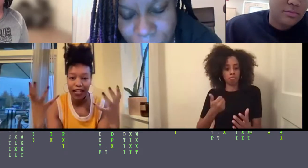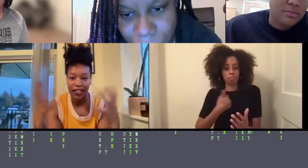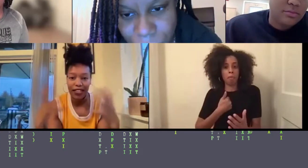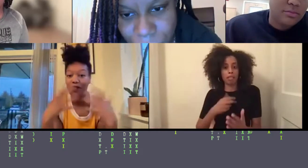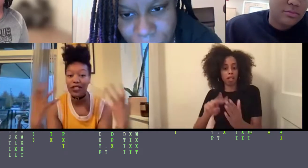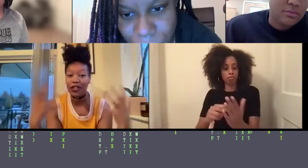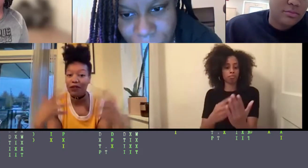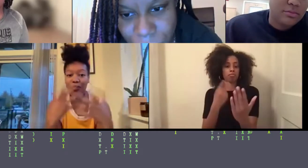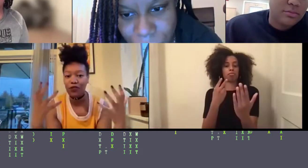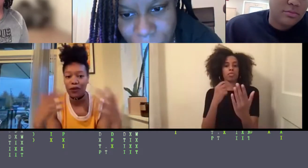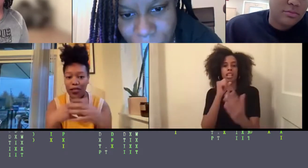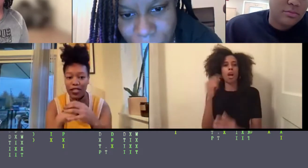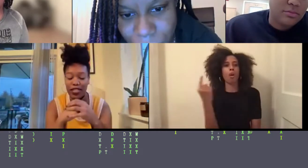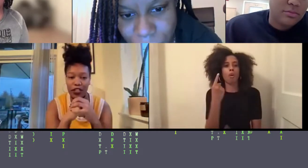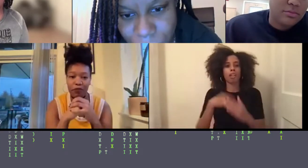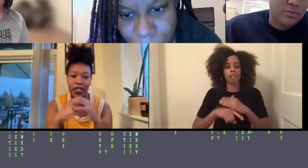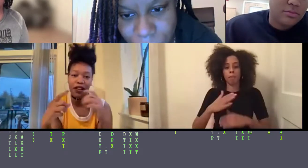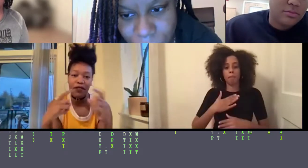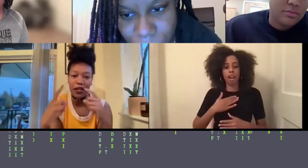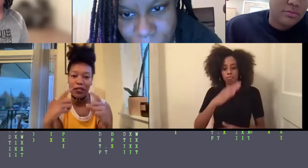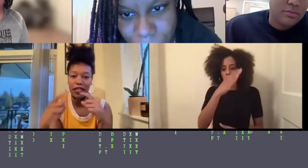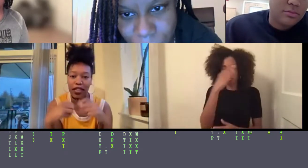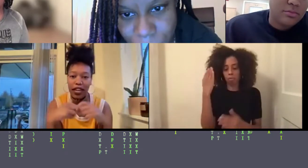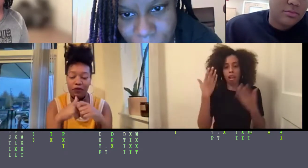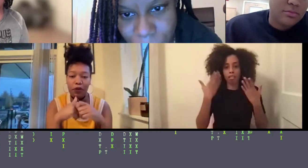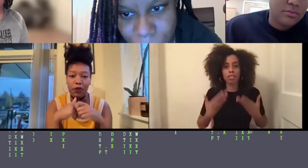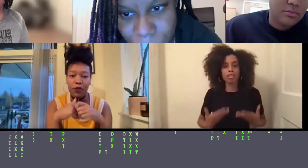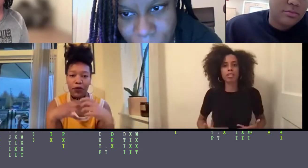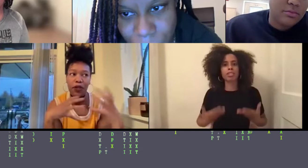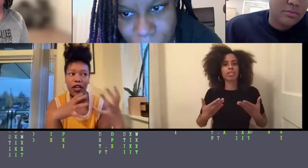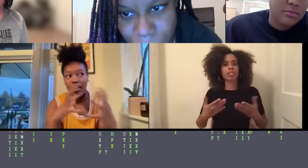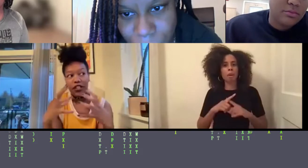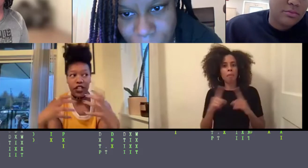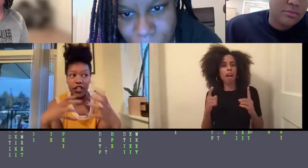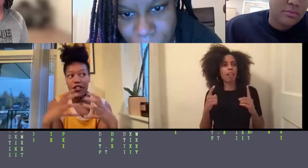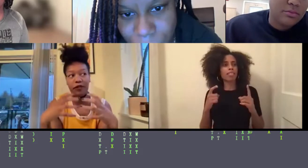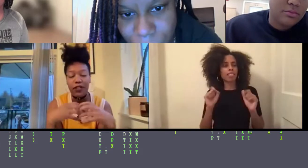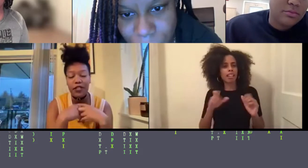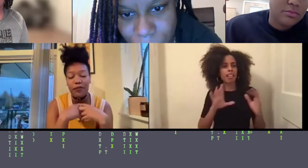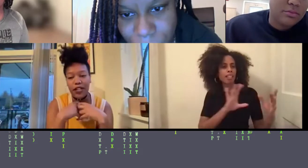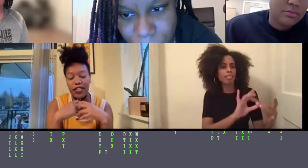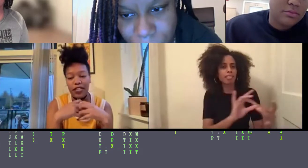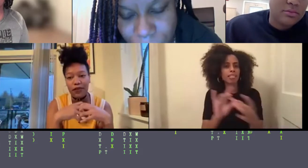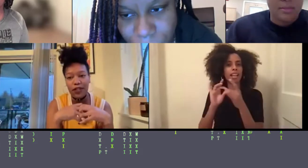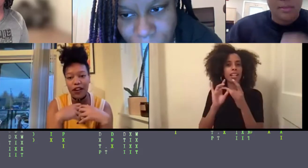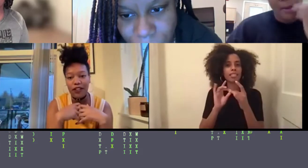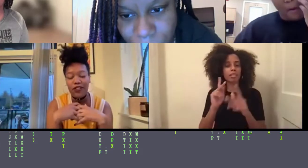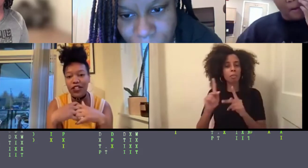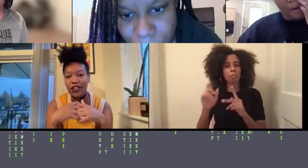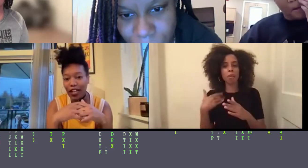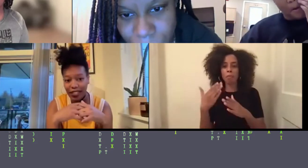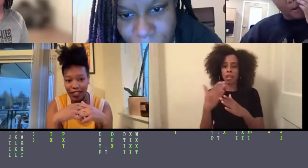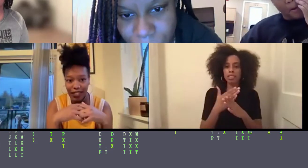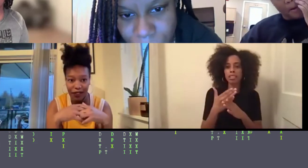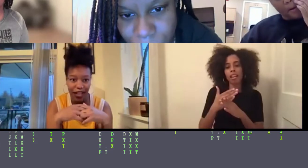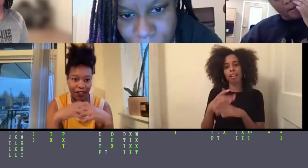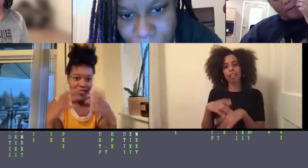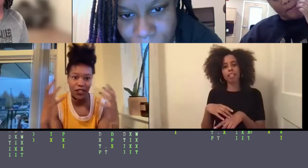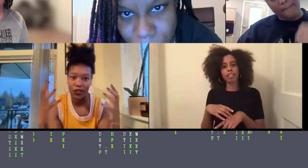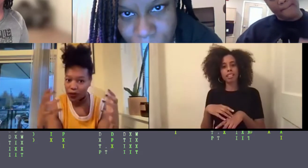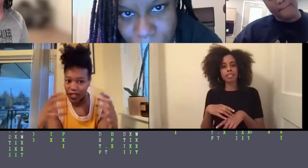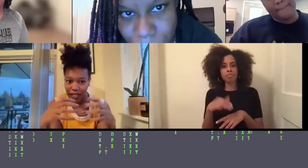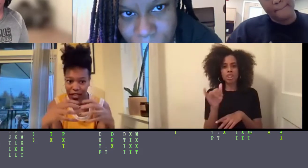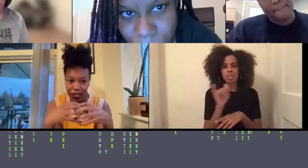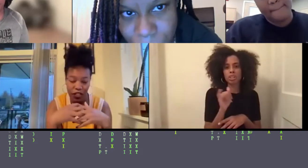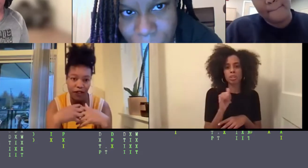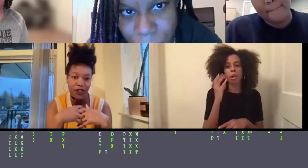my Blackness. That was, like, a beautiful representation. But then I was able to connect with people who shared similar experiences regarding their gender identity, right, and